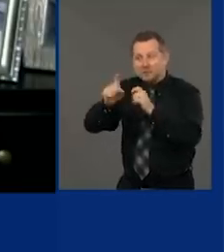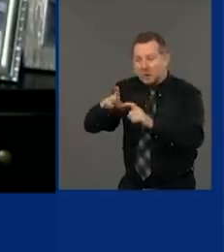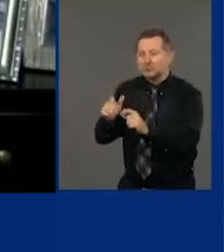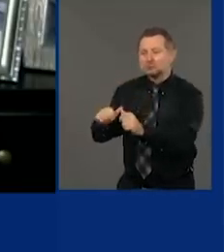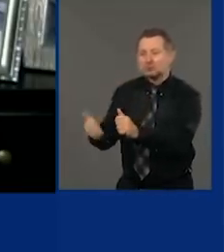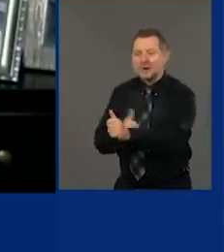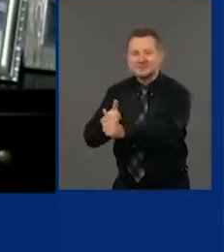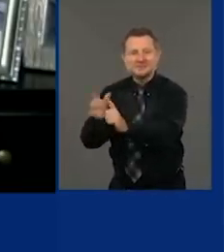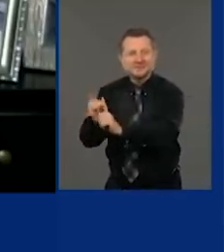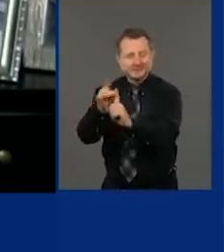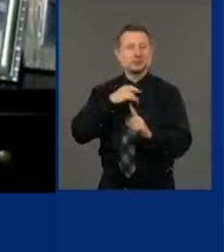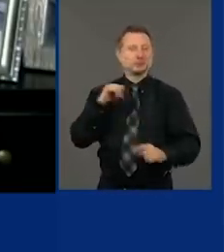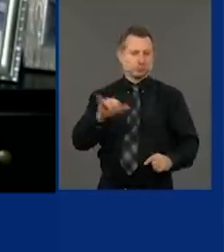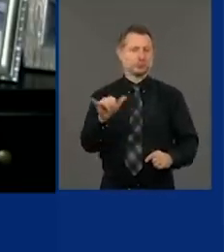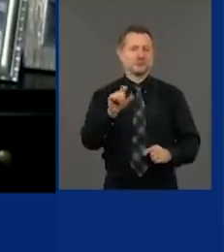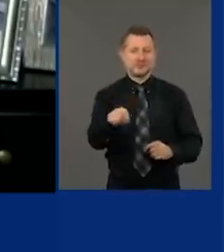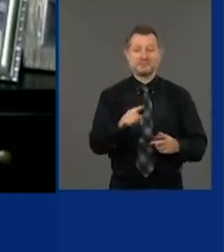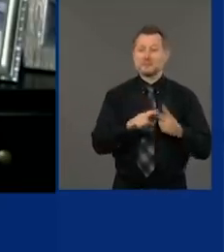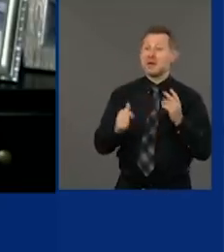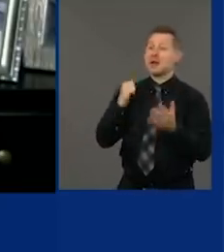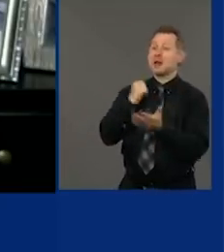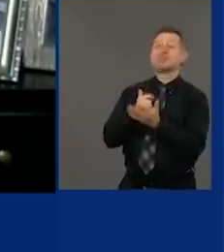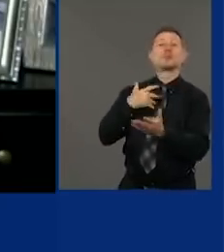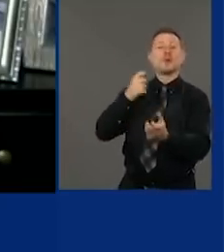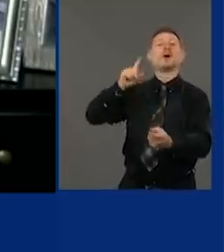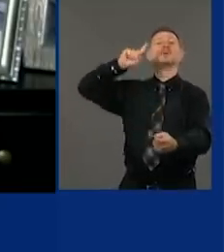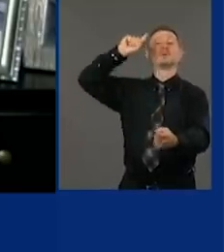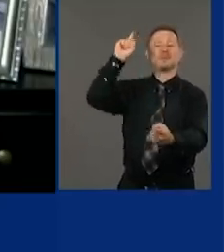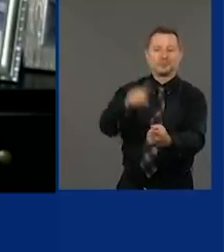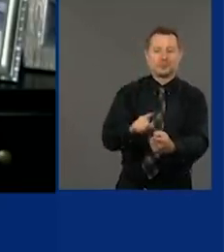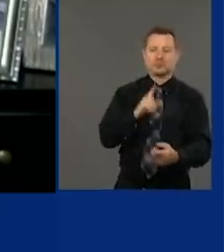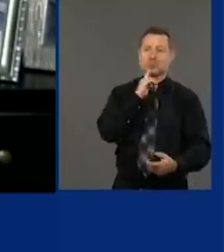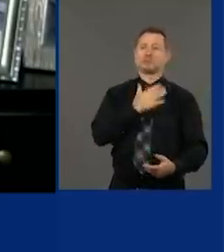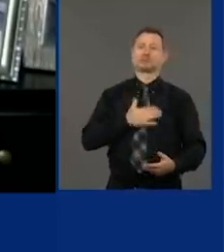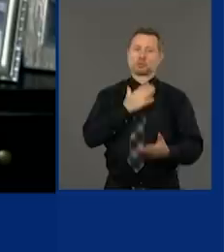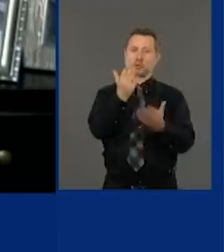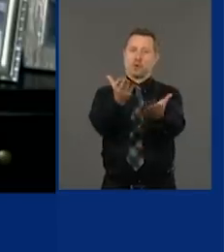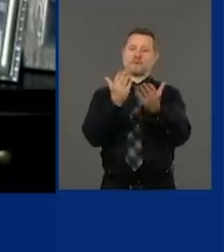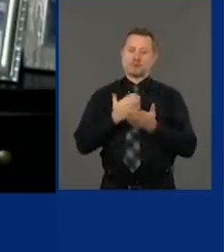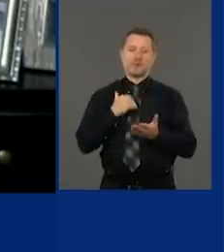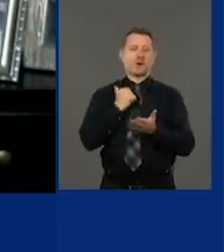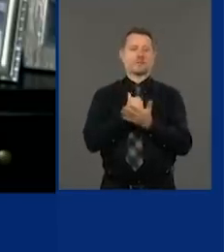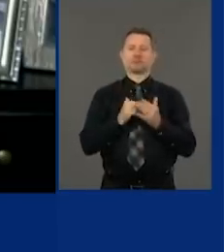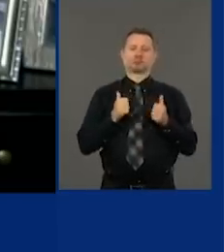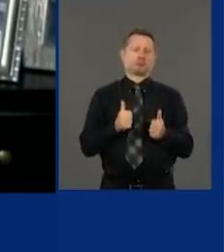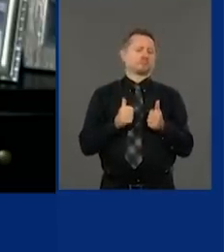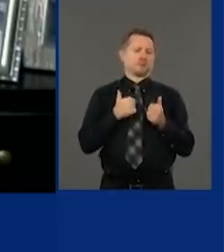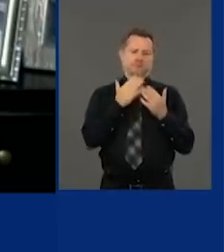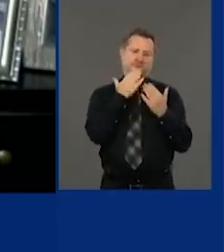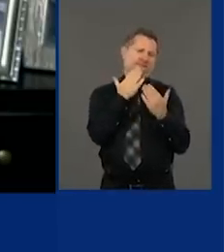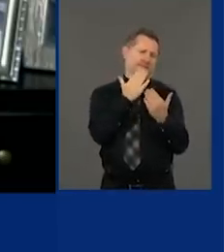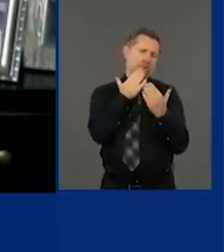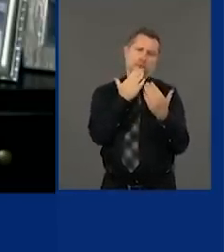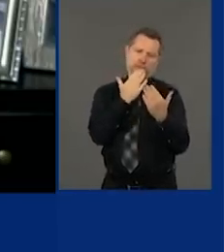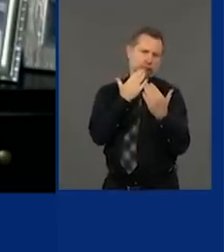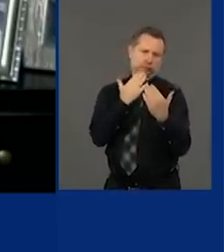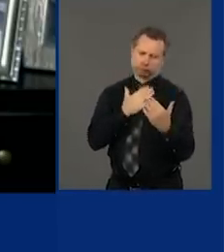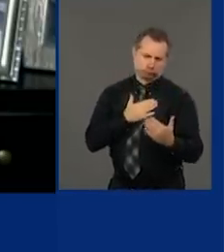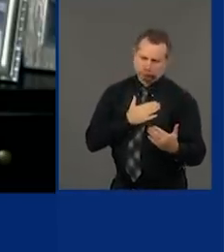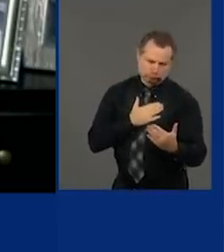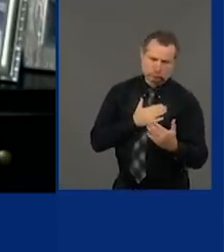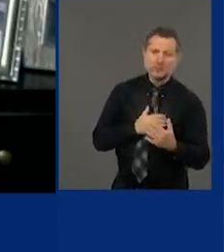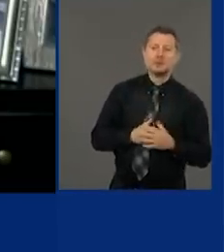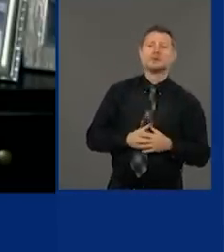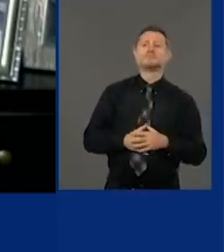for us to help slow the spread. So I appreciate your offer to help. And we certainly would be appreciative of